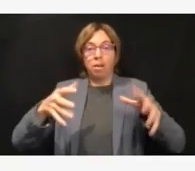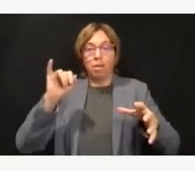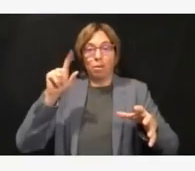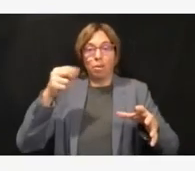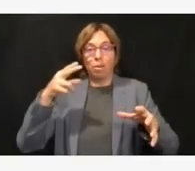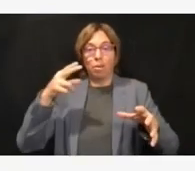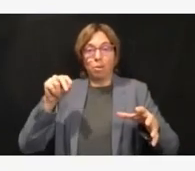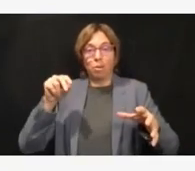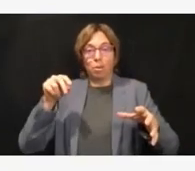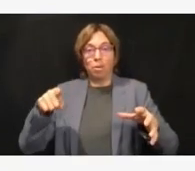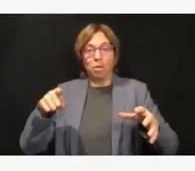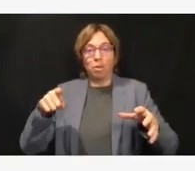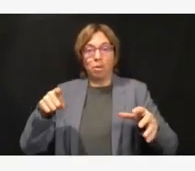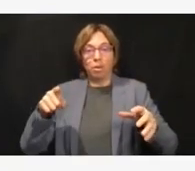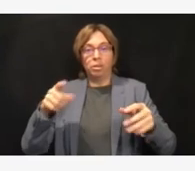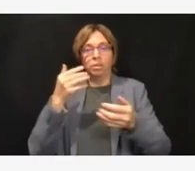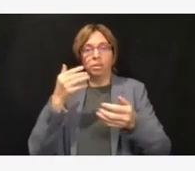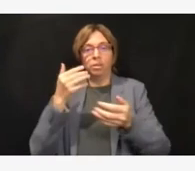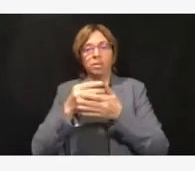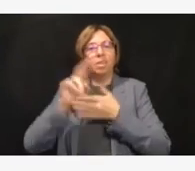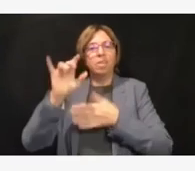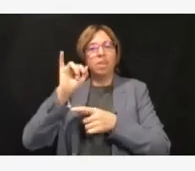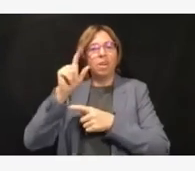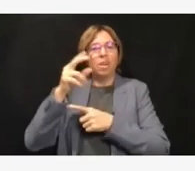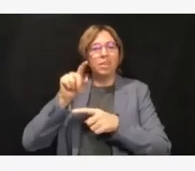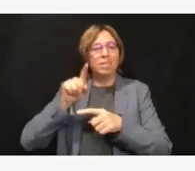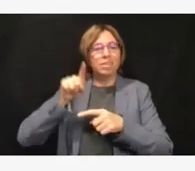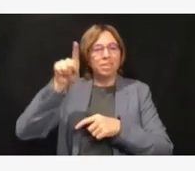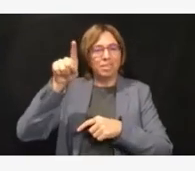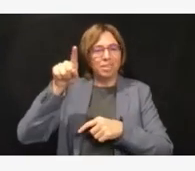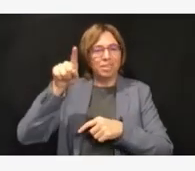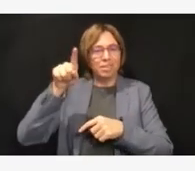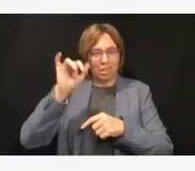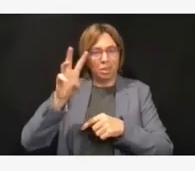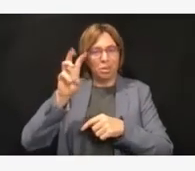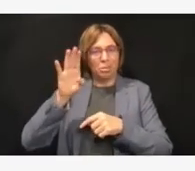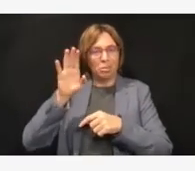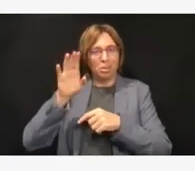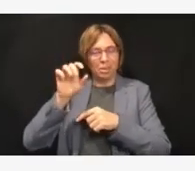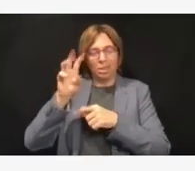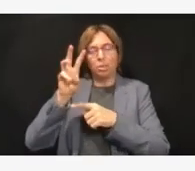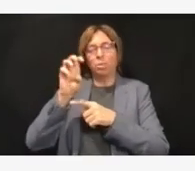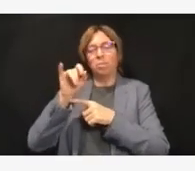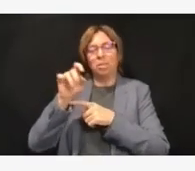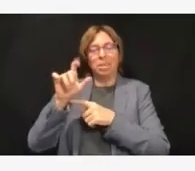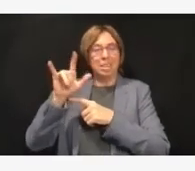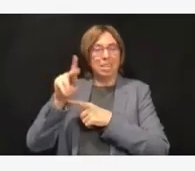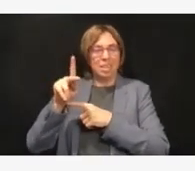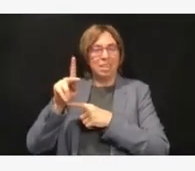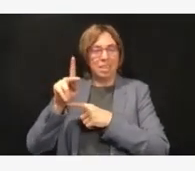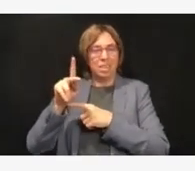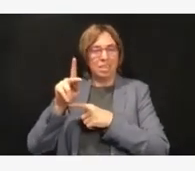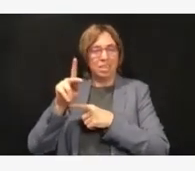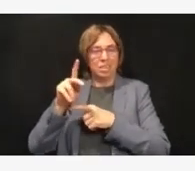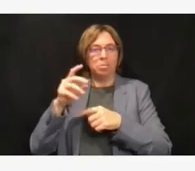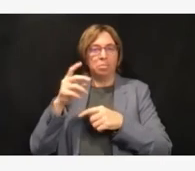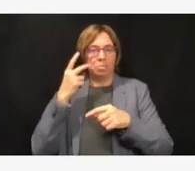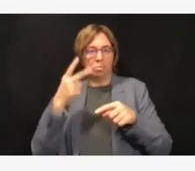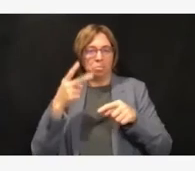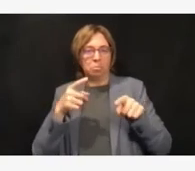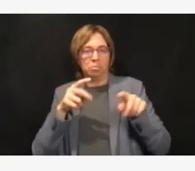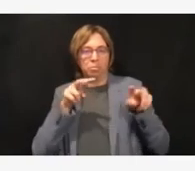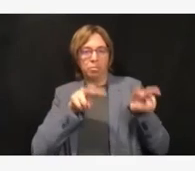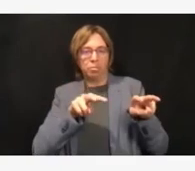that in the chat and just go to the tab, cases by county. And you can see the county near, counties near you. So